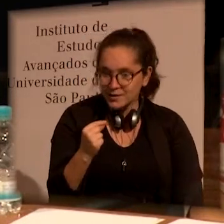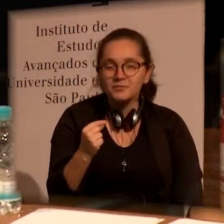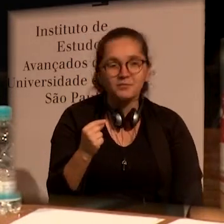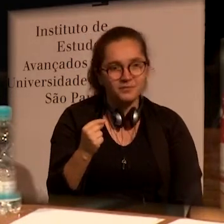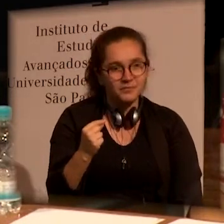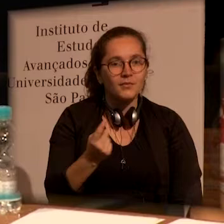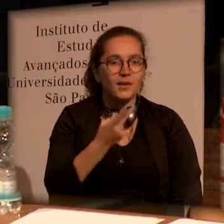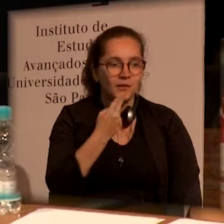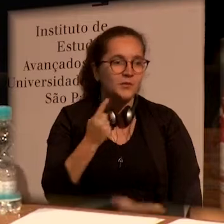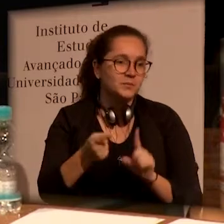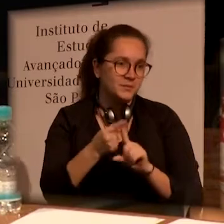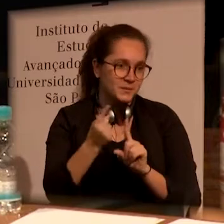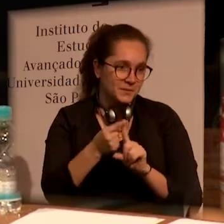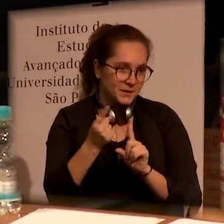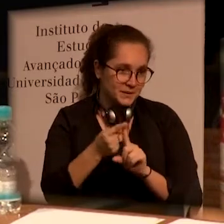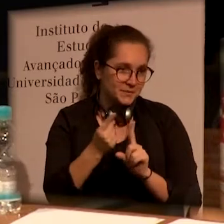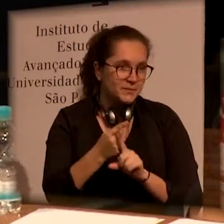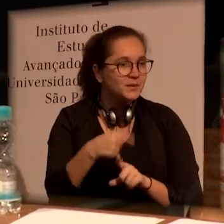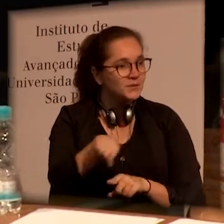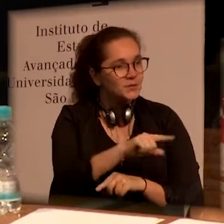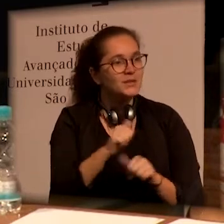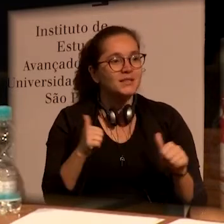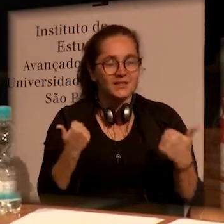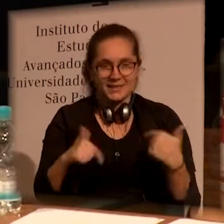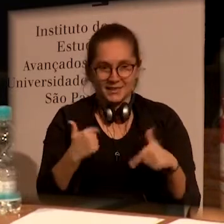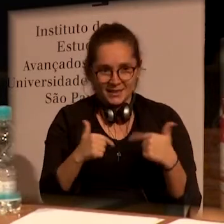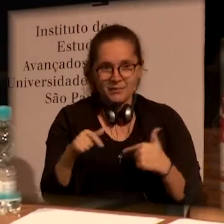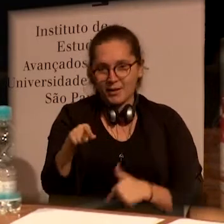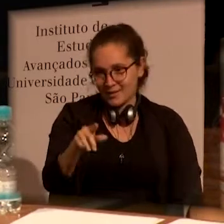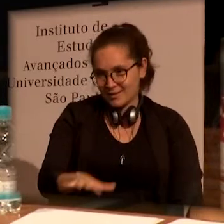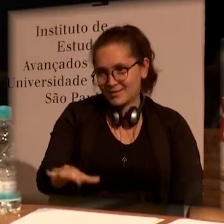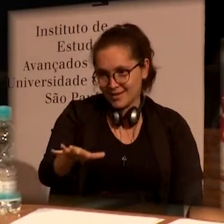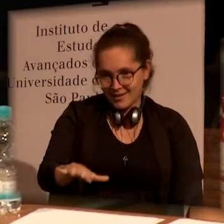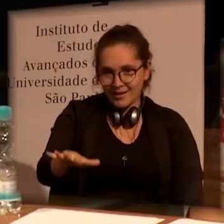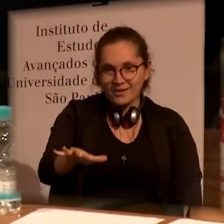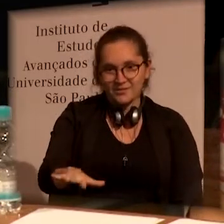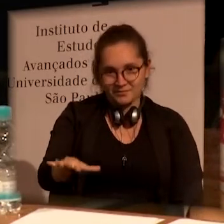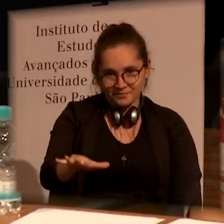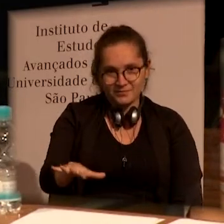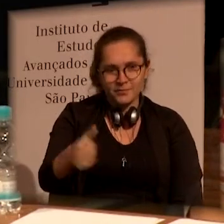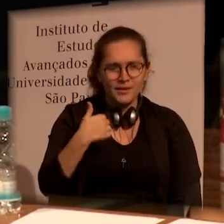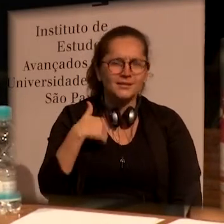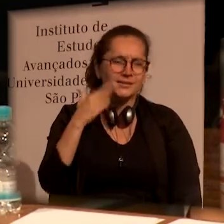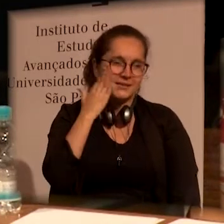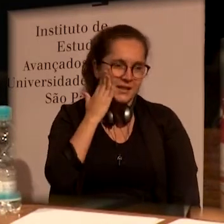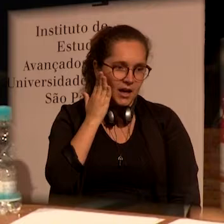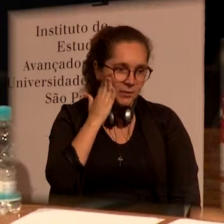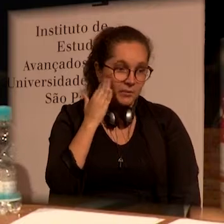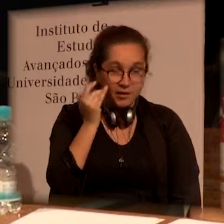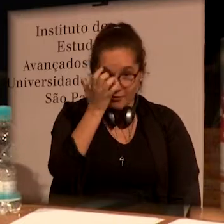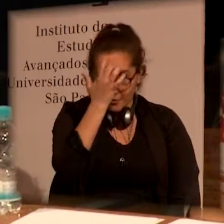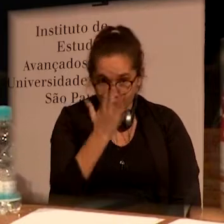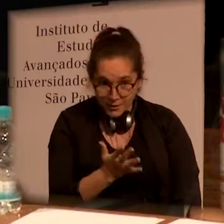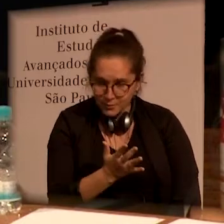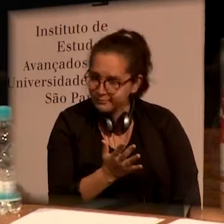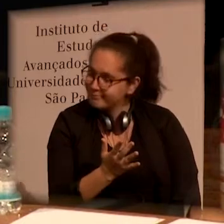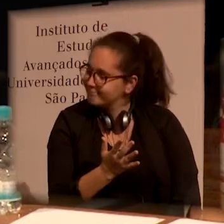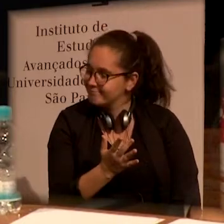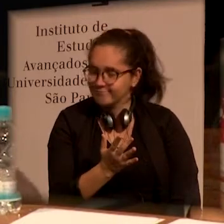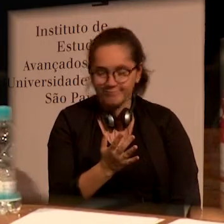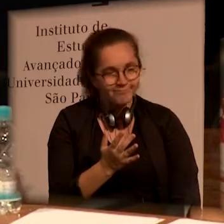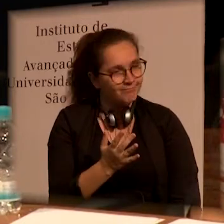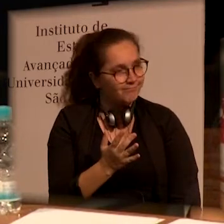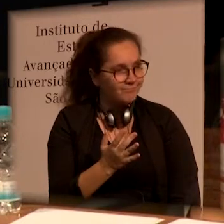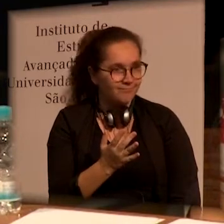That's why Professor Linamara chose the first option. And everyone who works in